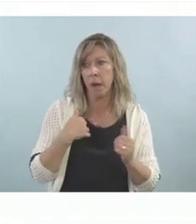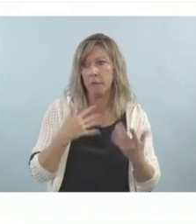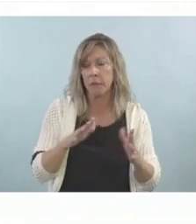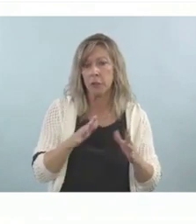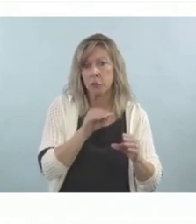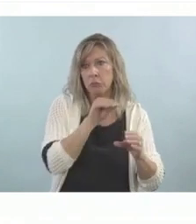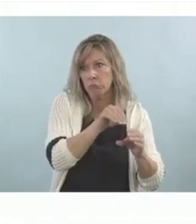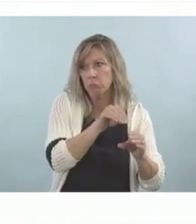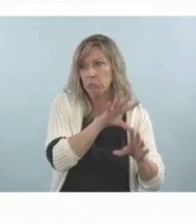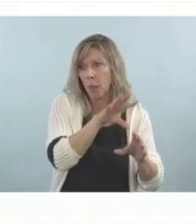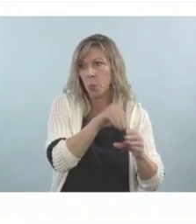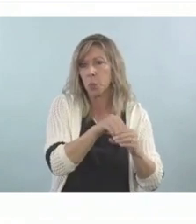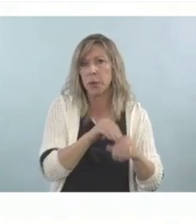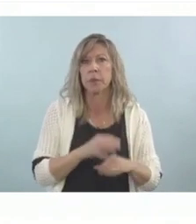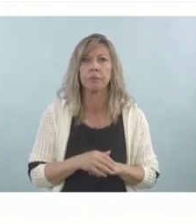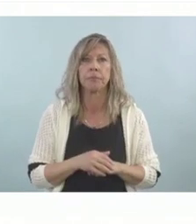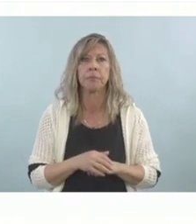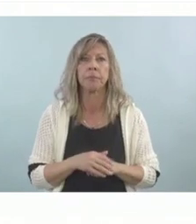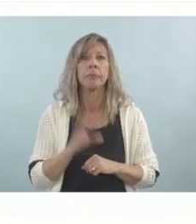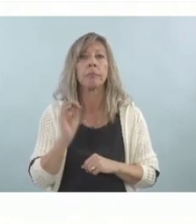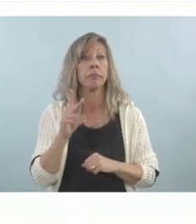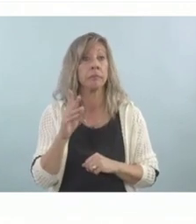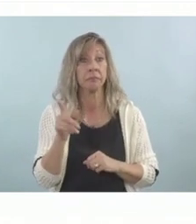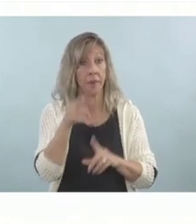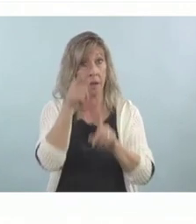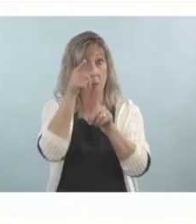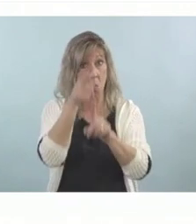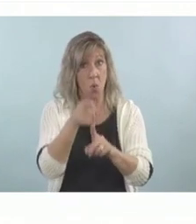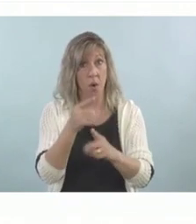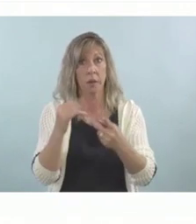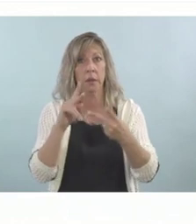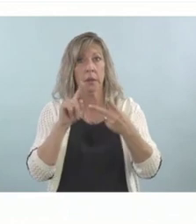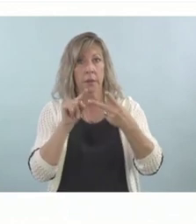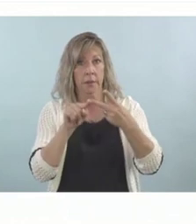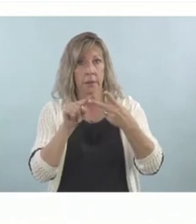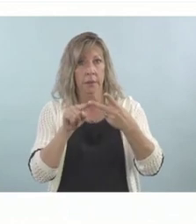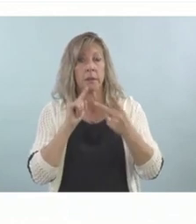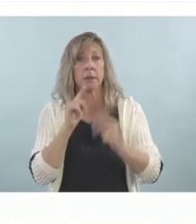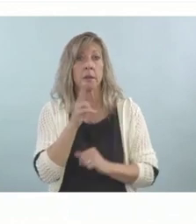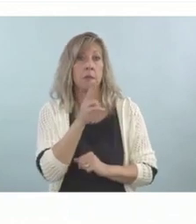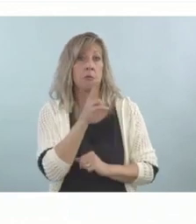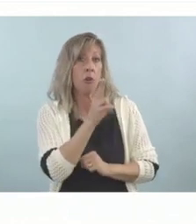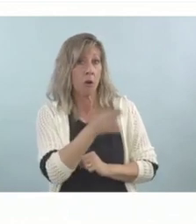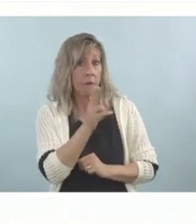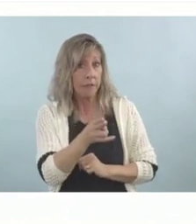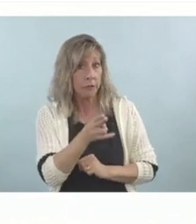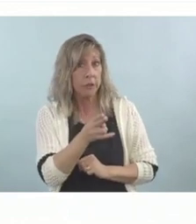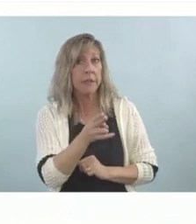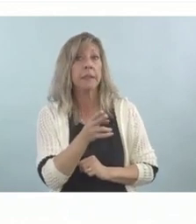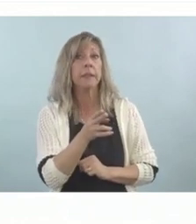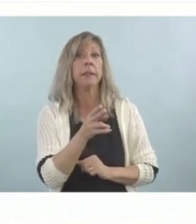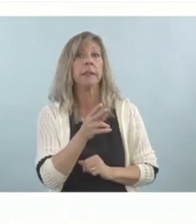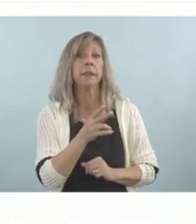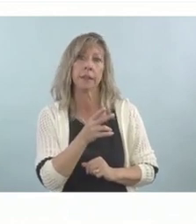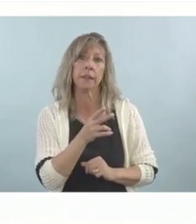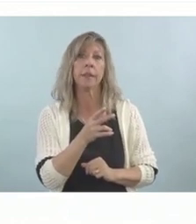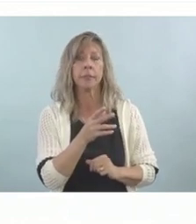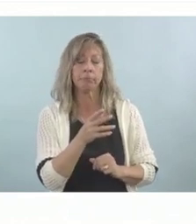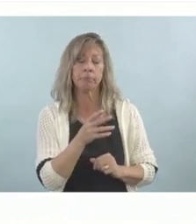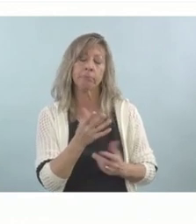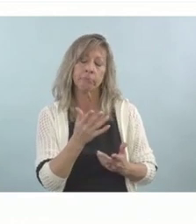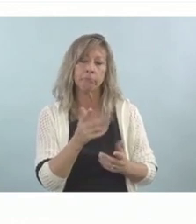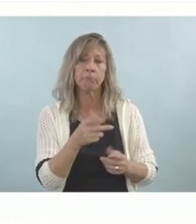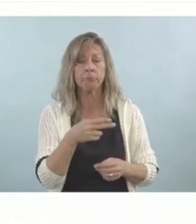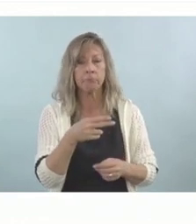Okay. The second bullet point there, hard of hearing respondents are more likely to be sexually abused as children than deaf respondents. And so now